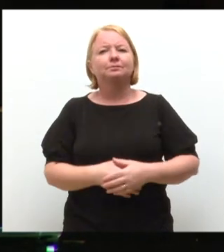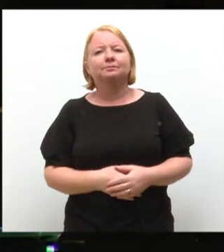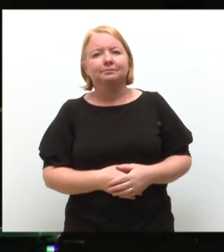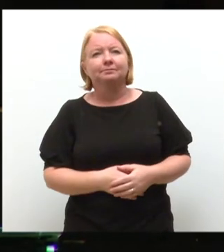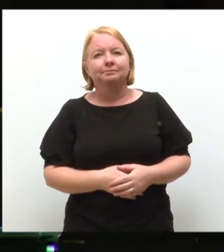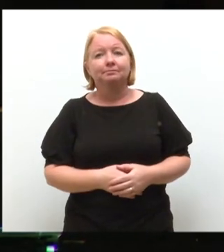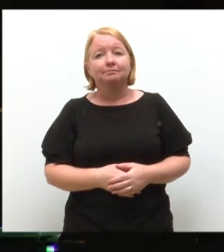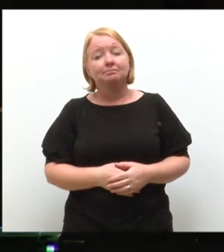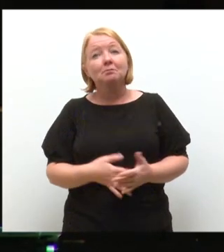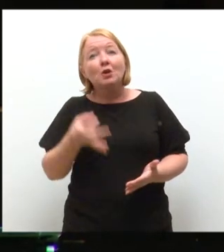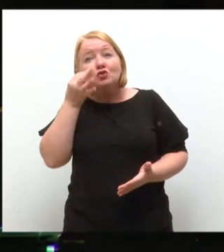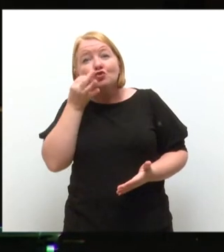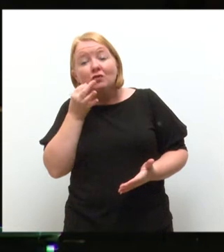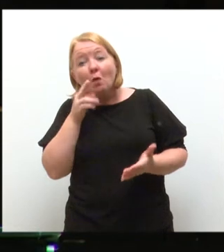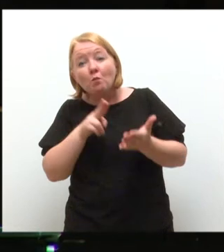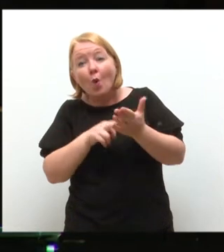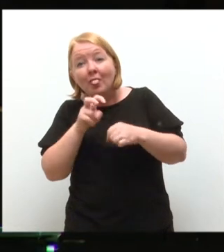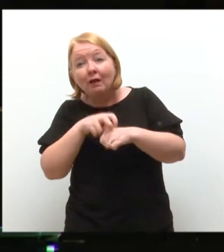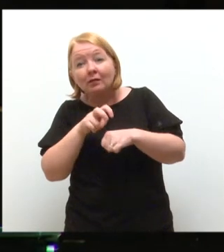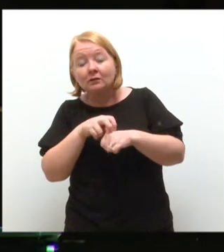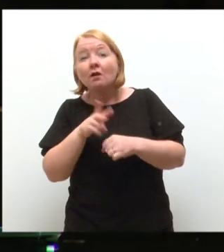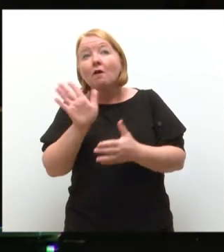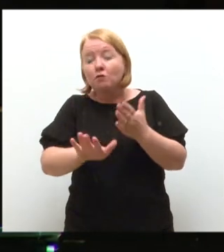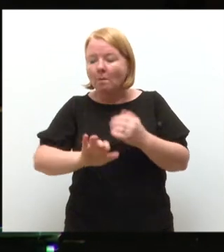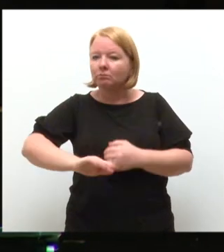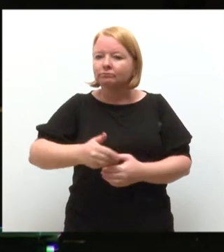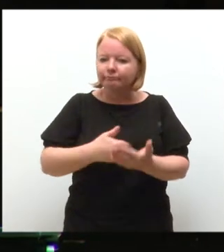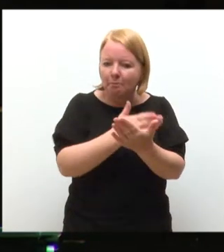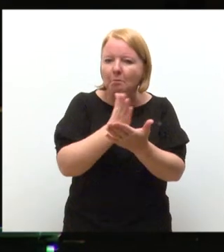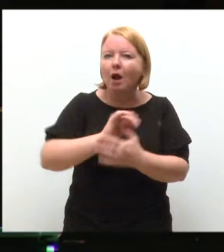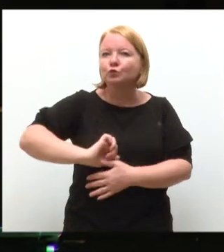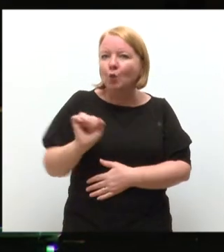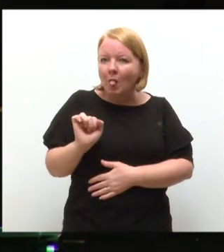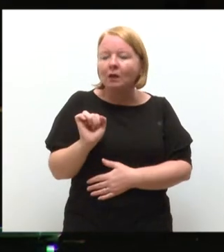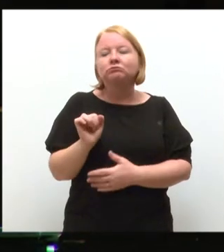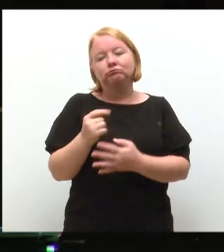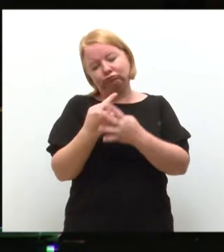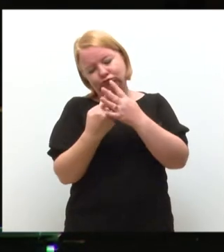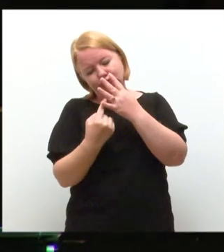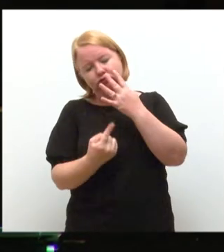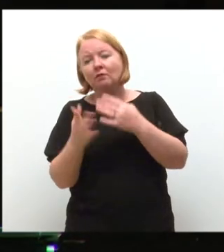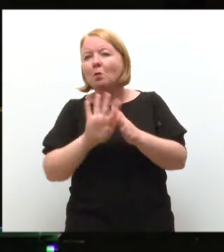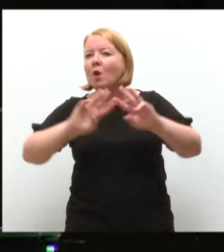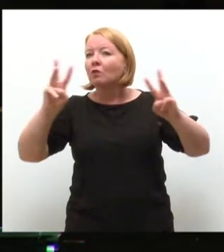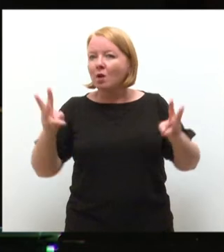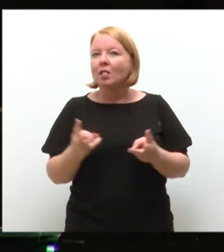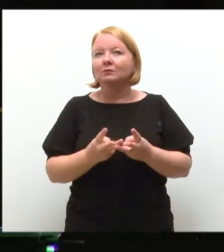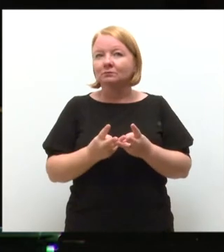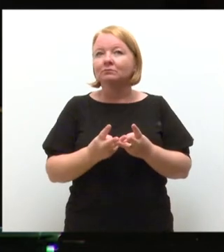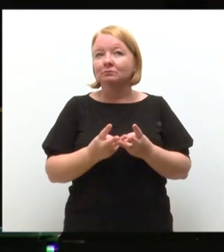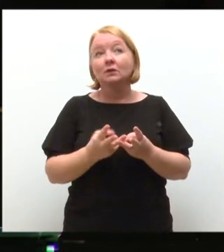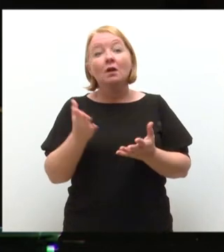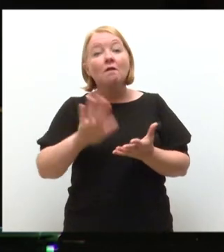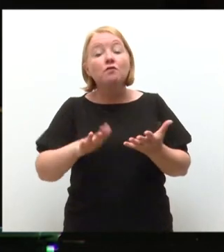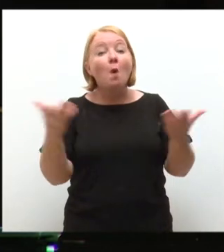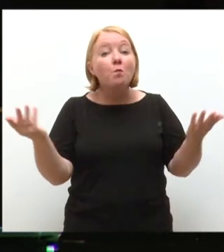And you're not just from Northern Ireland, you're from all parts of Scotland and from around the world. And everyone here, wherever you're